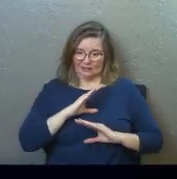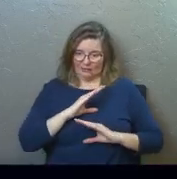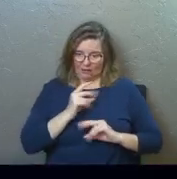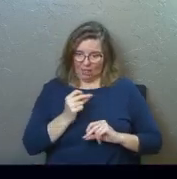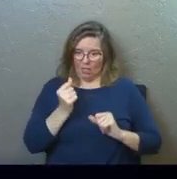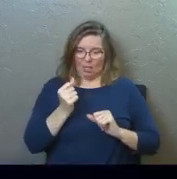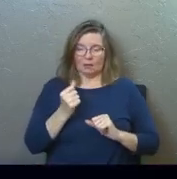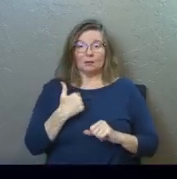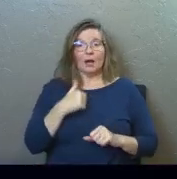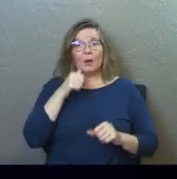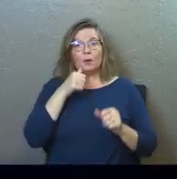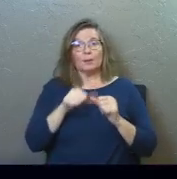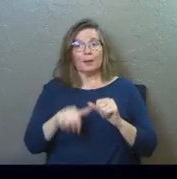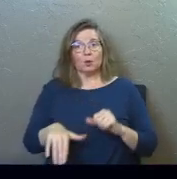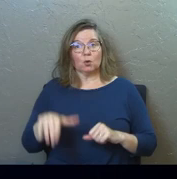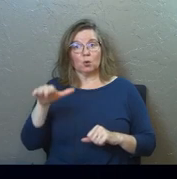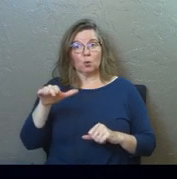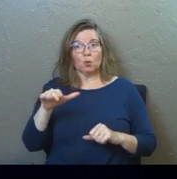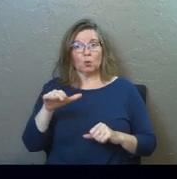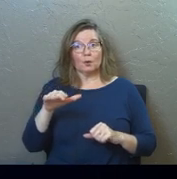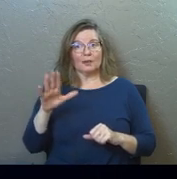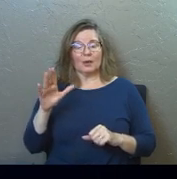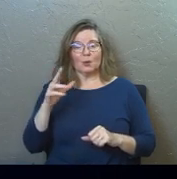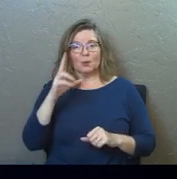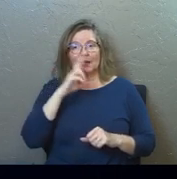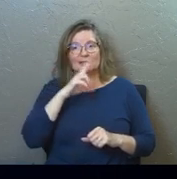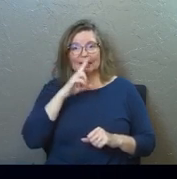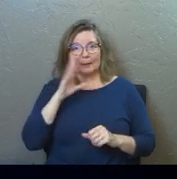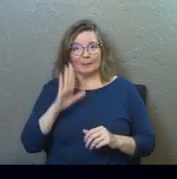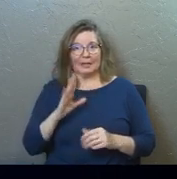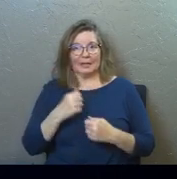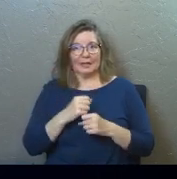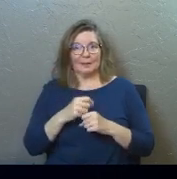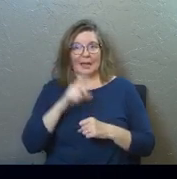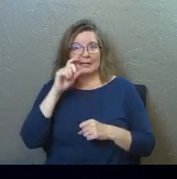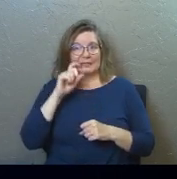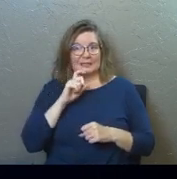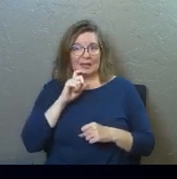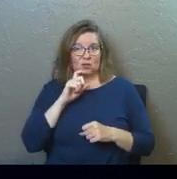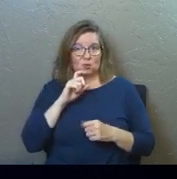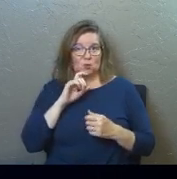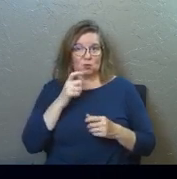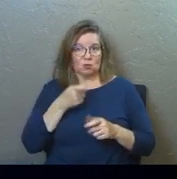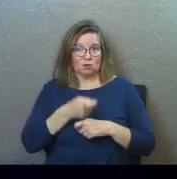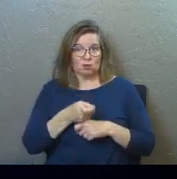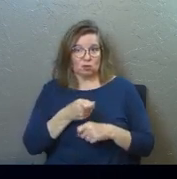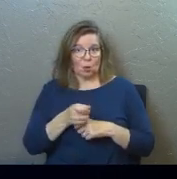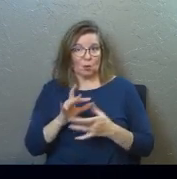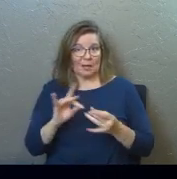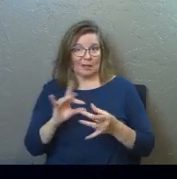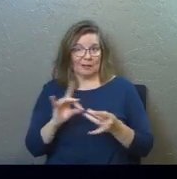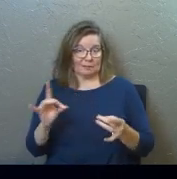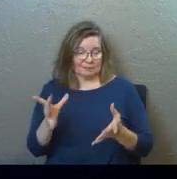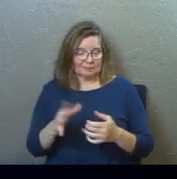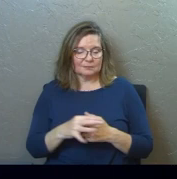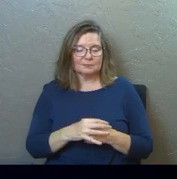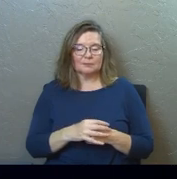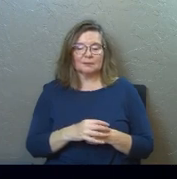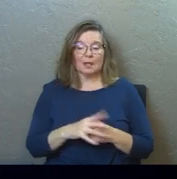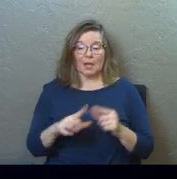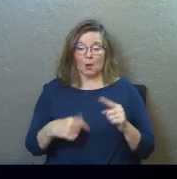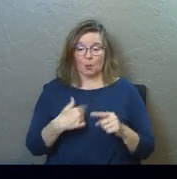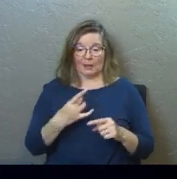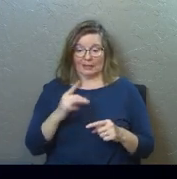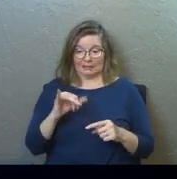I remember growing up, and there was a comedian, and they made a sexually charged joke in their comedy routine. And